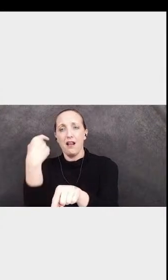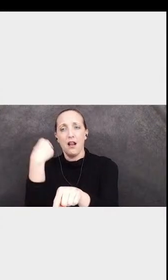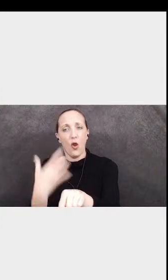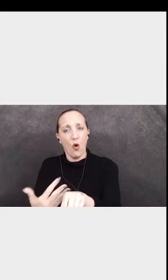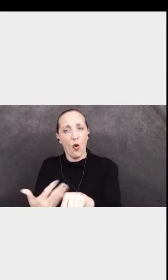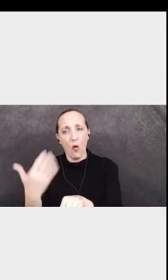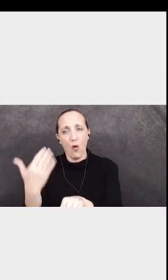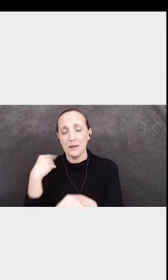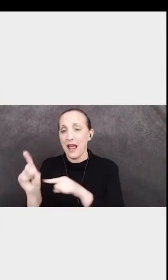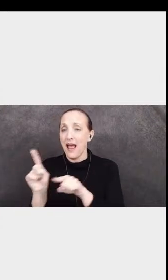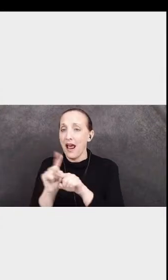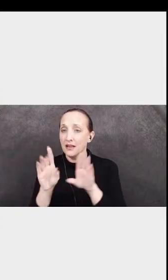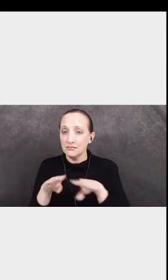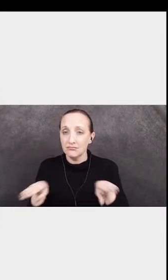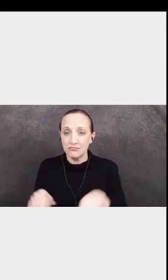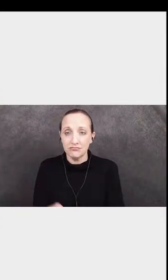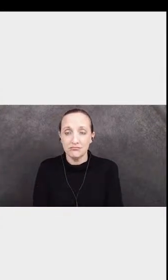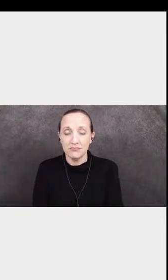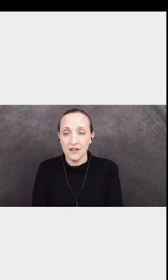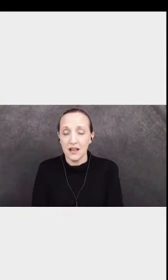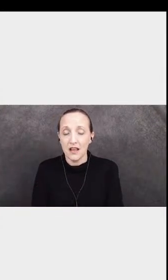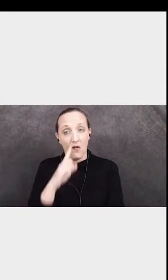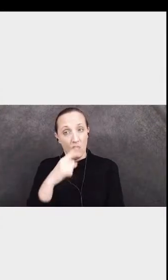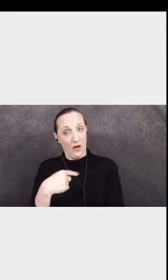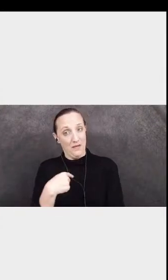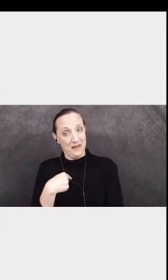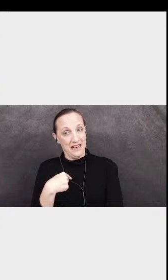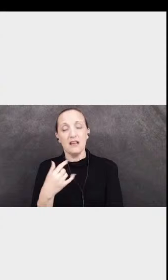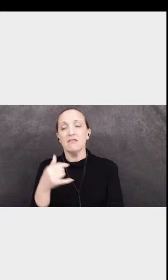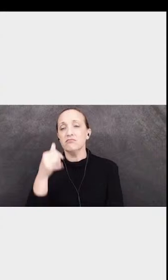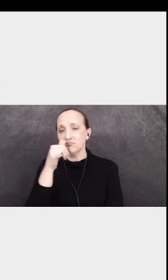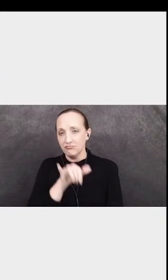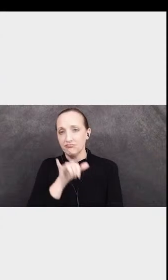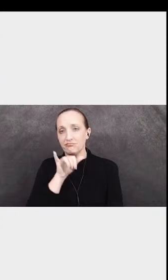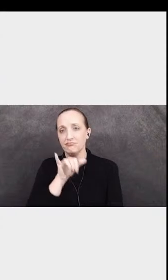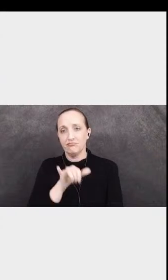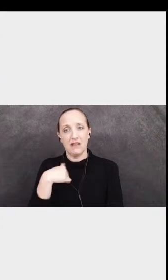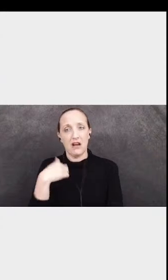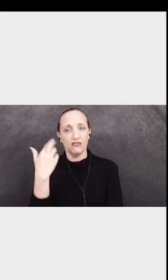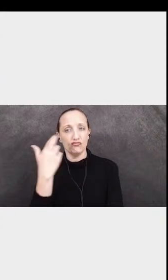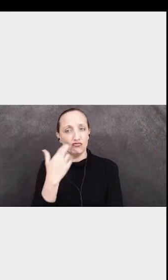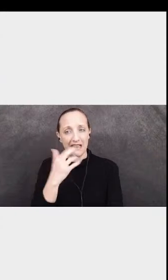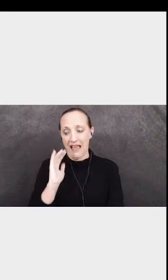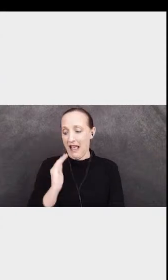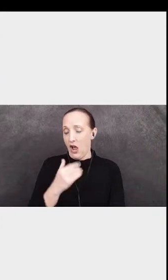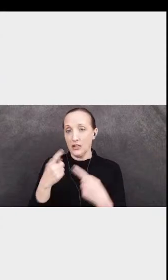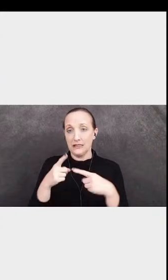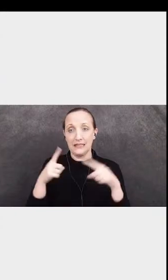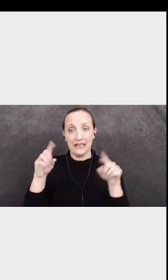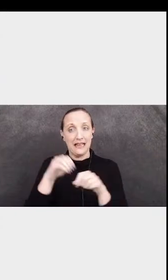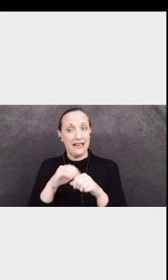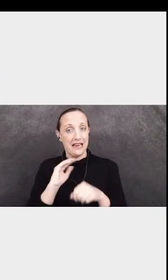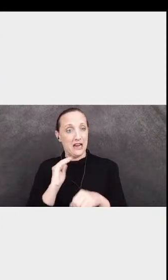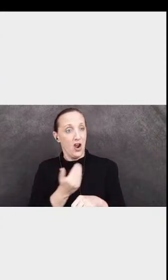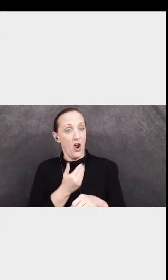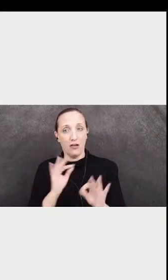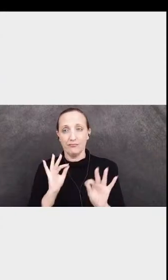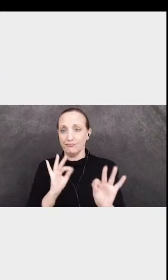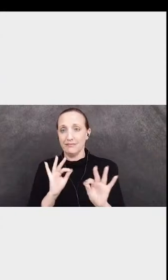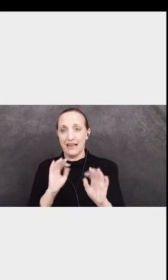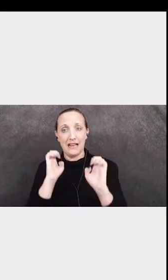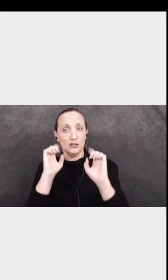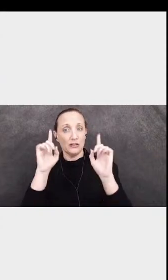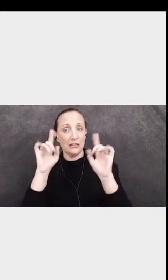So, for me, that, that corner, that is a cornerstone of our success in a world class education system. If that's what we're talking about.